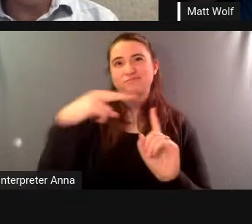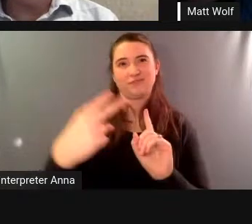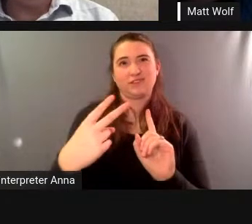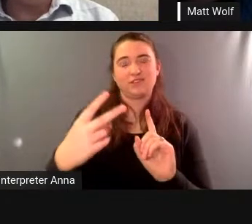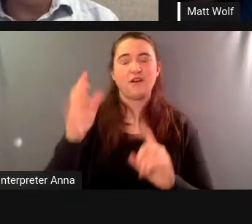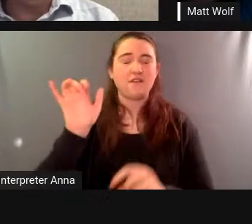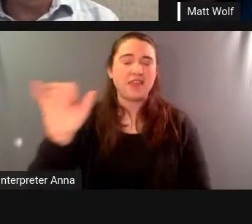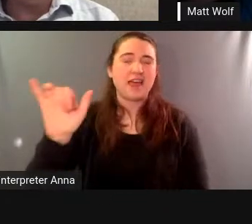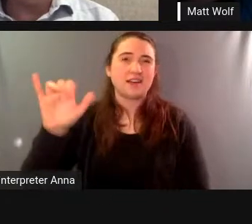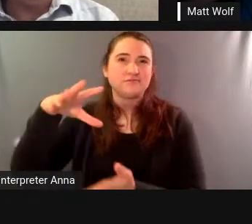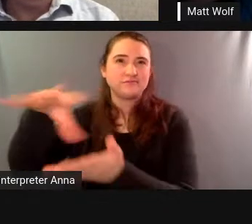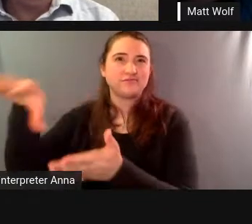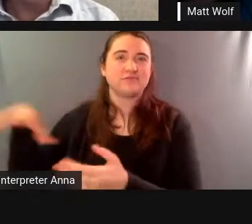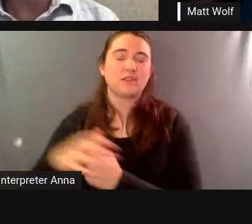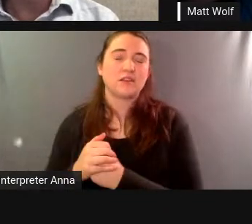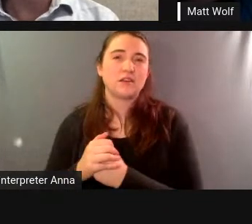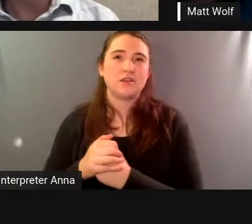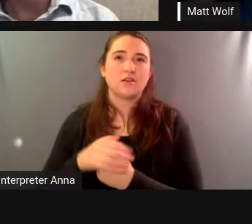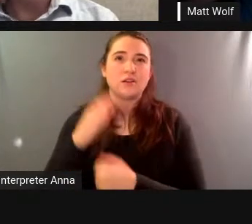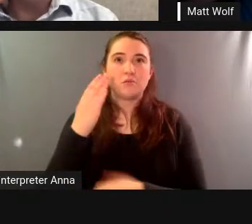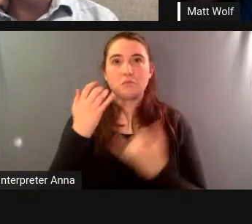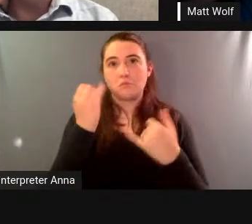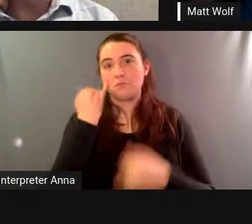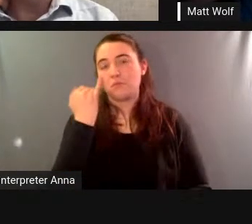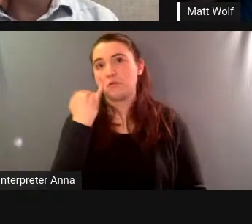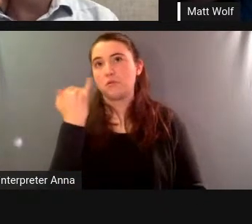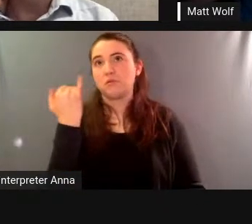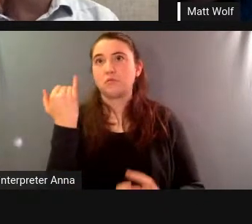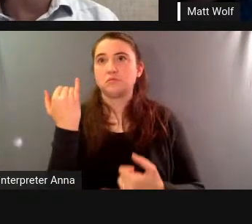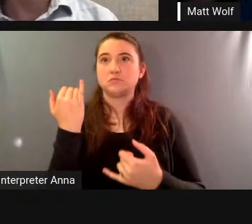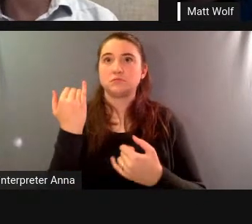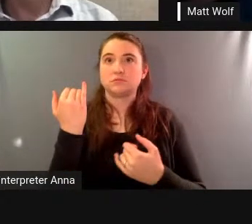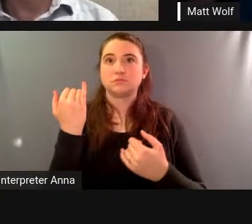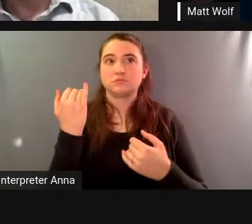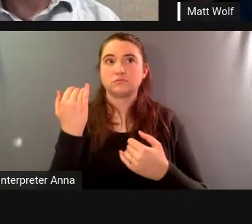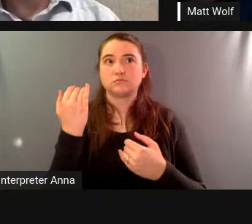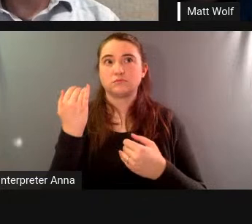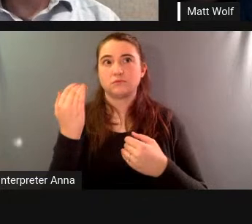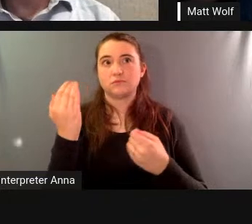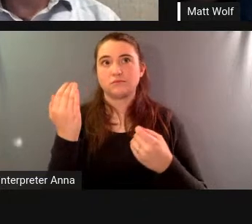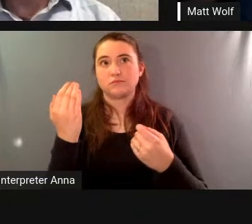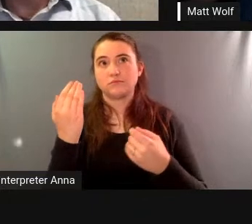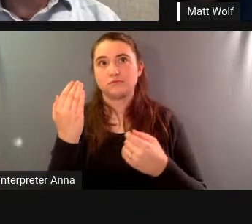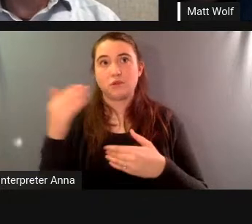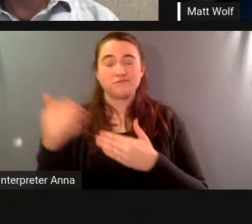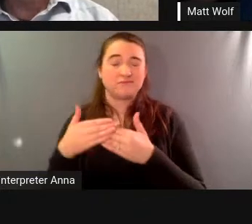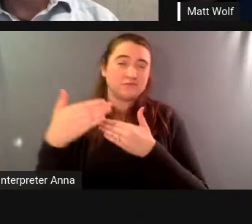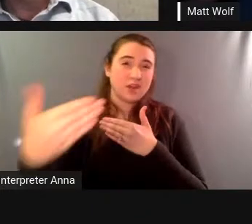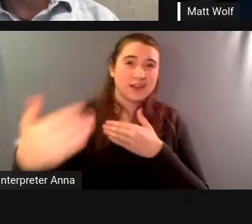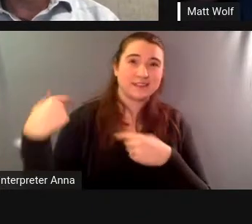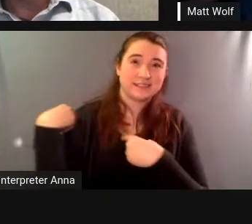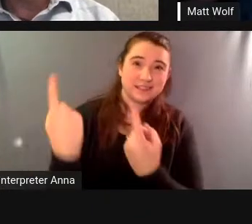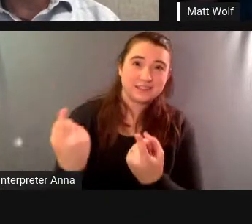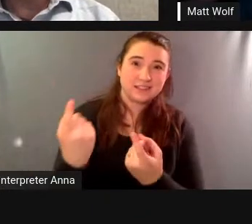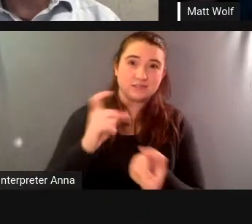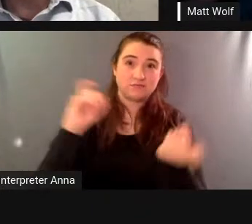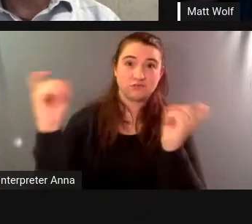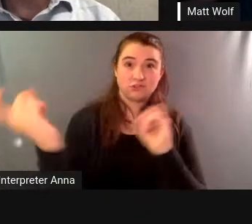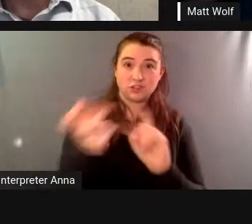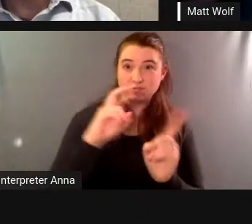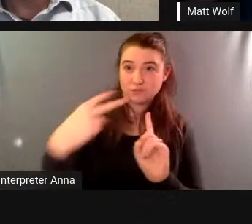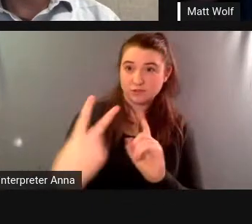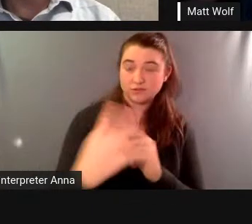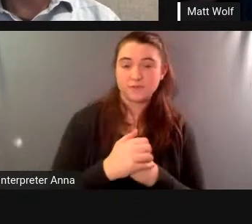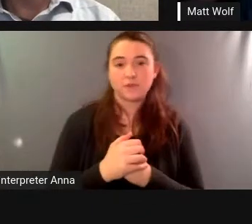have changed do you think has it changed uh in the ensuing years well less of an issue of science and